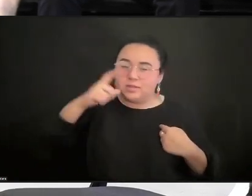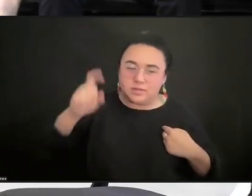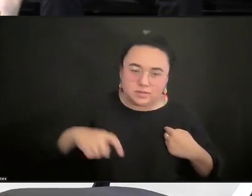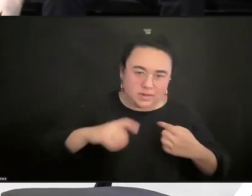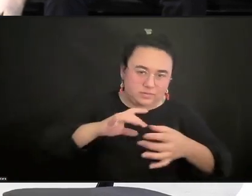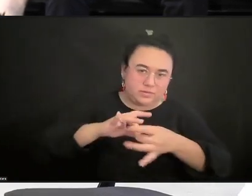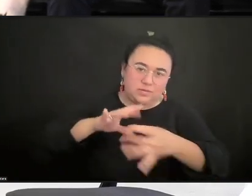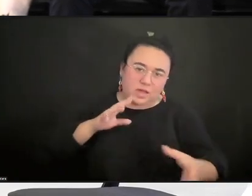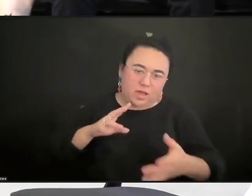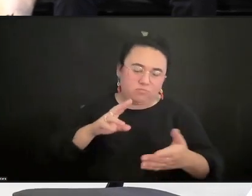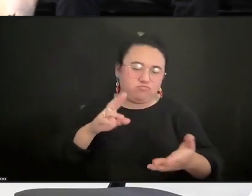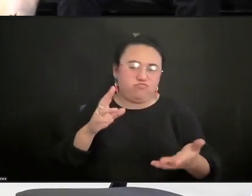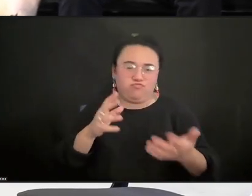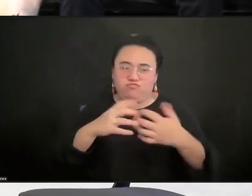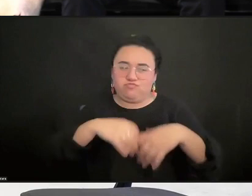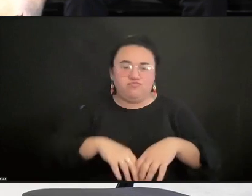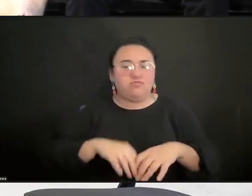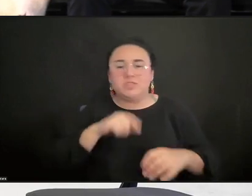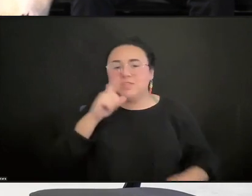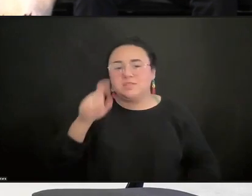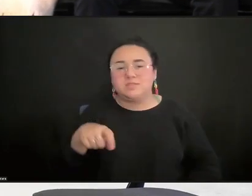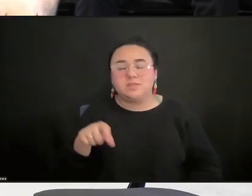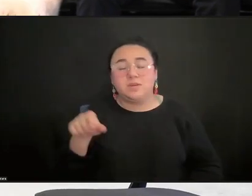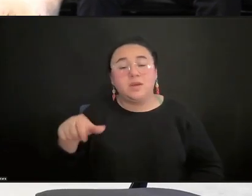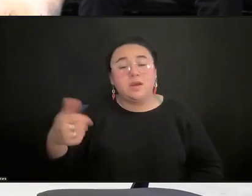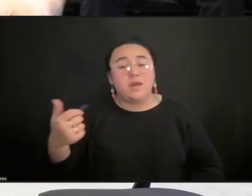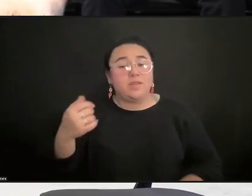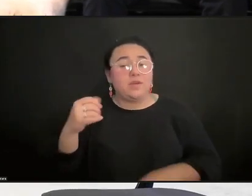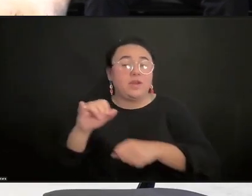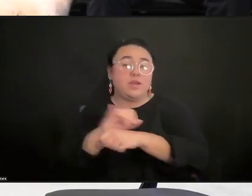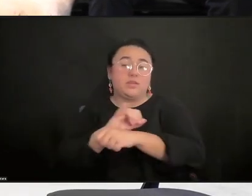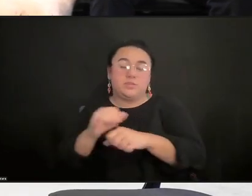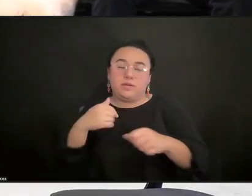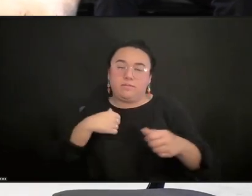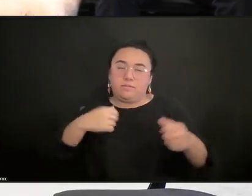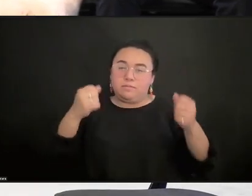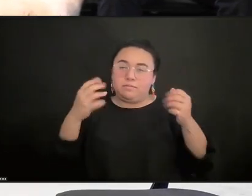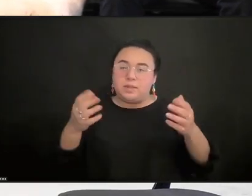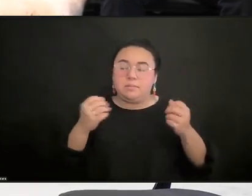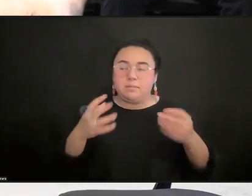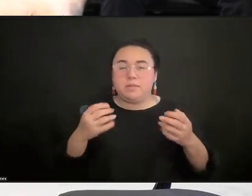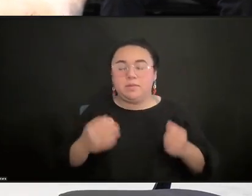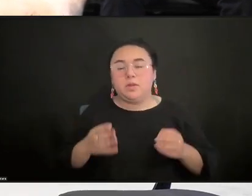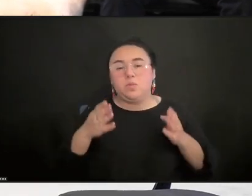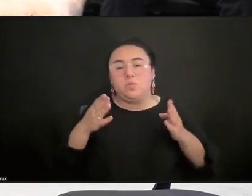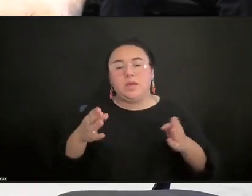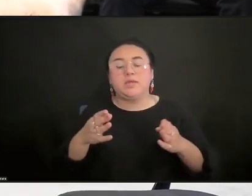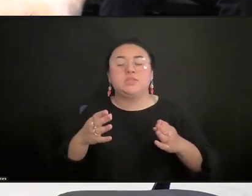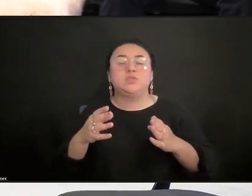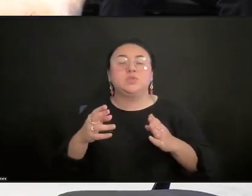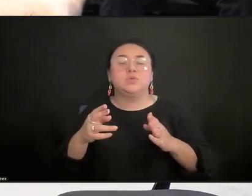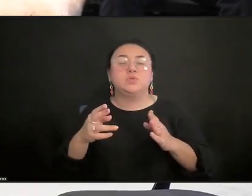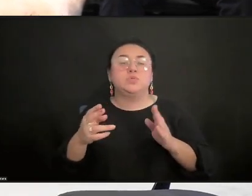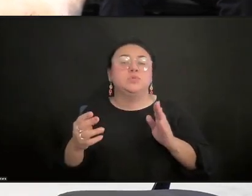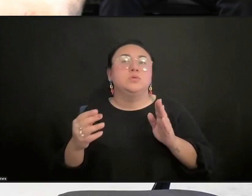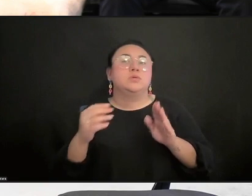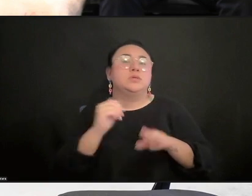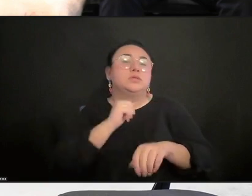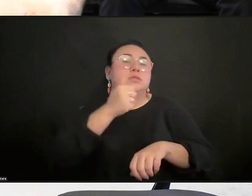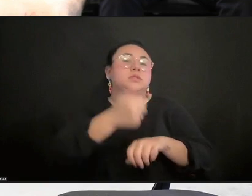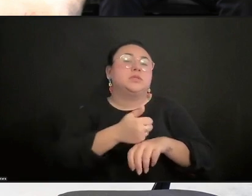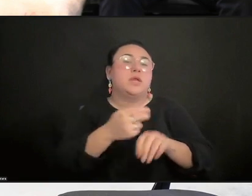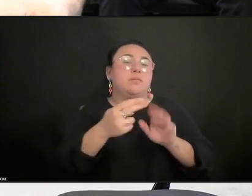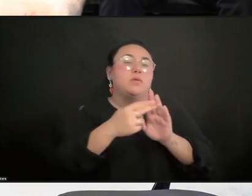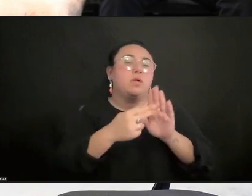That there are ways to, in other industries, we have lots of ways of contracting fuzzy stuff and building community